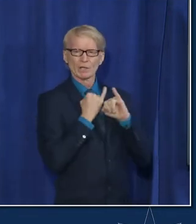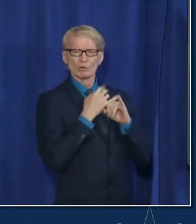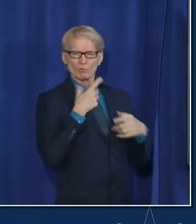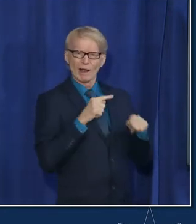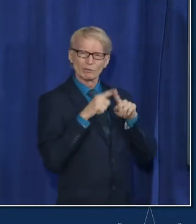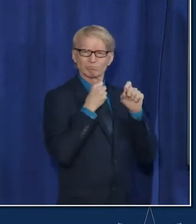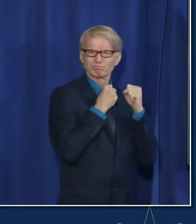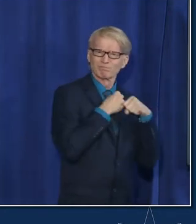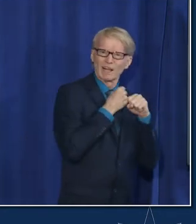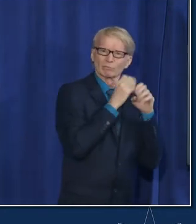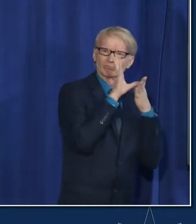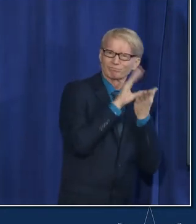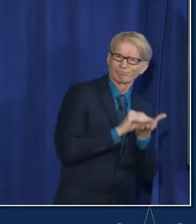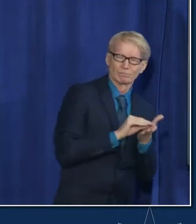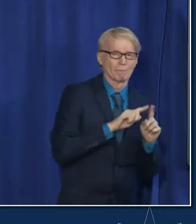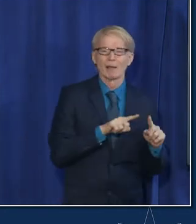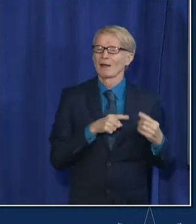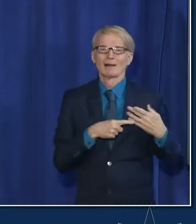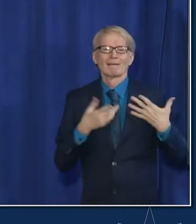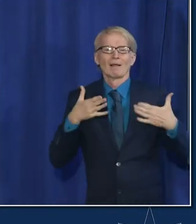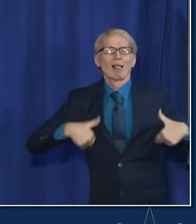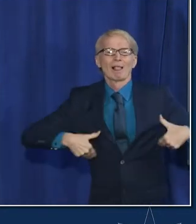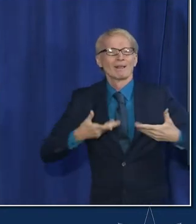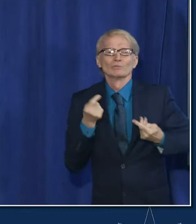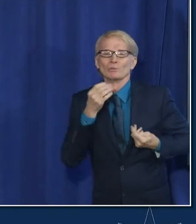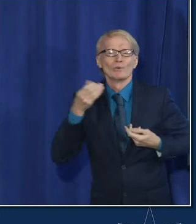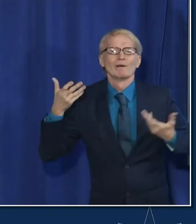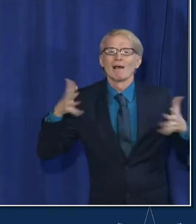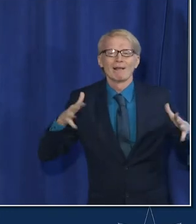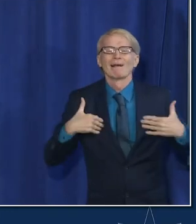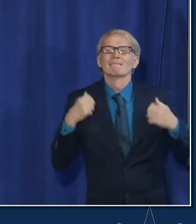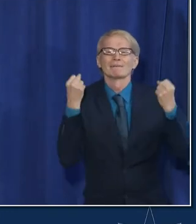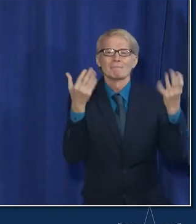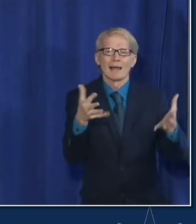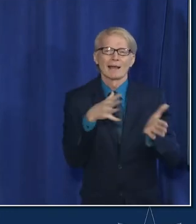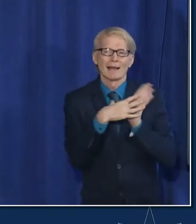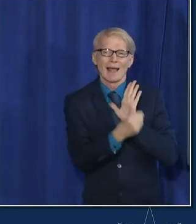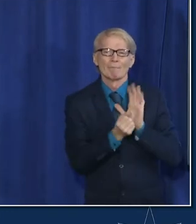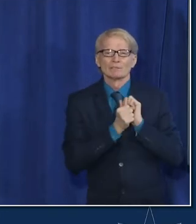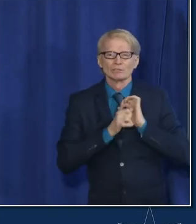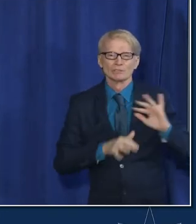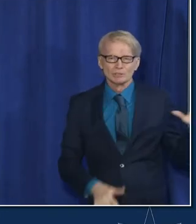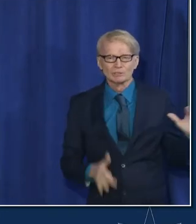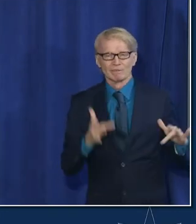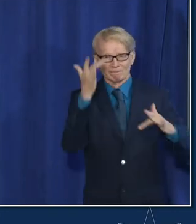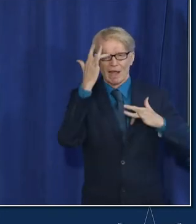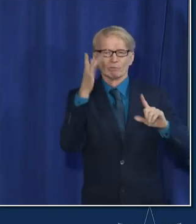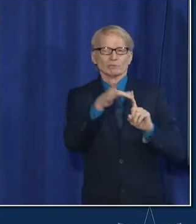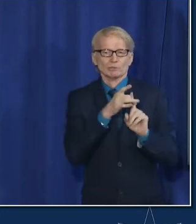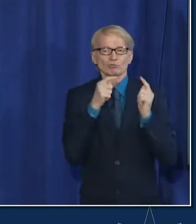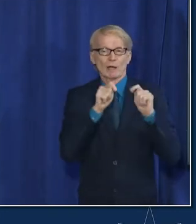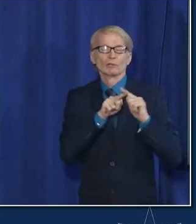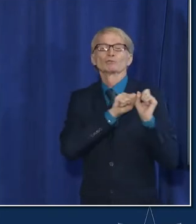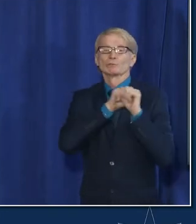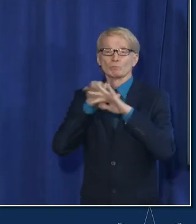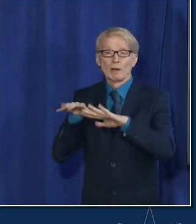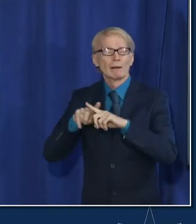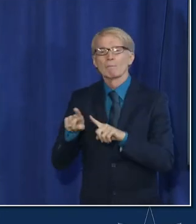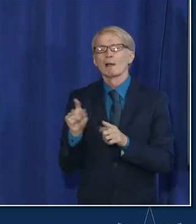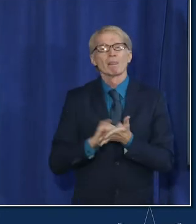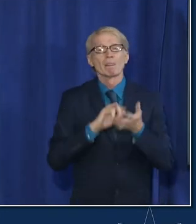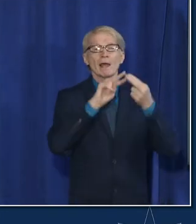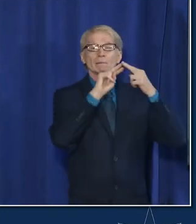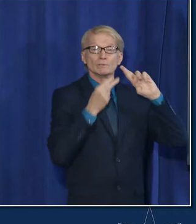it doesn't happen before the copies are made the virus is trying to spread and the mutations are just in all of that